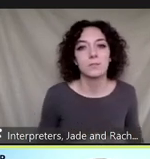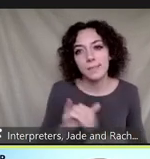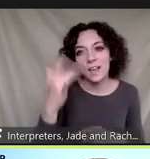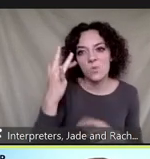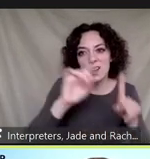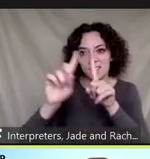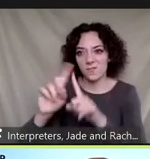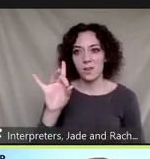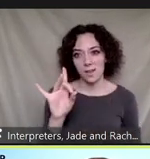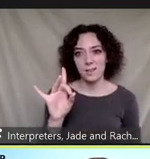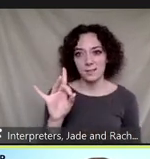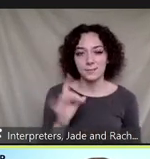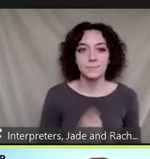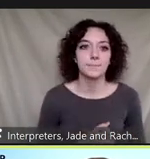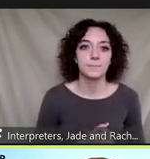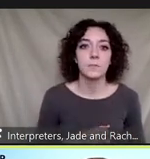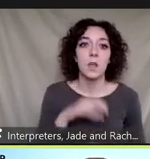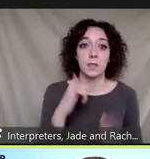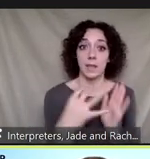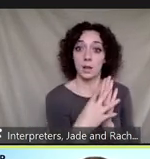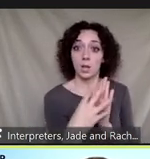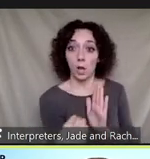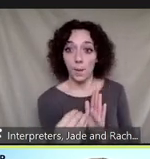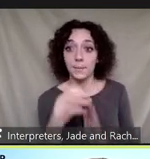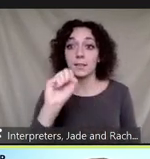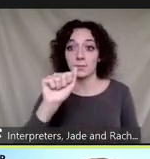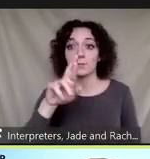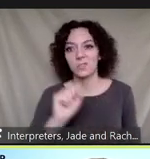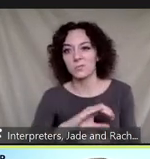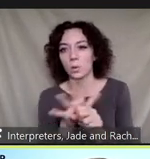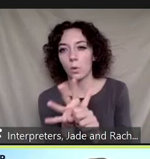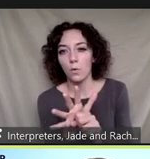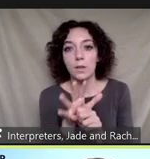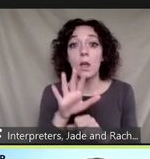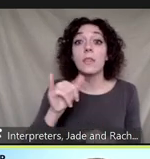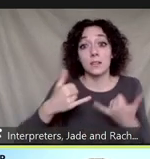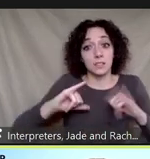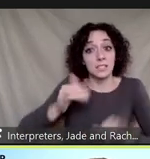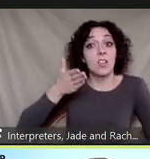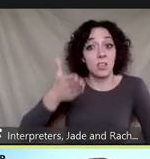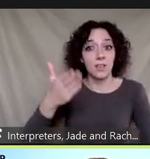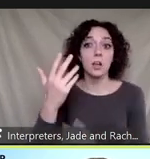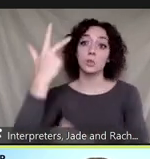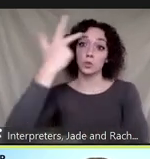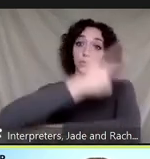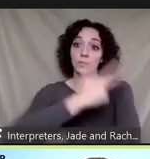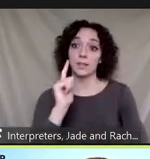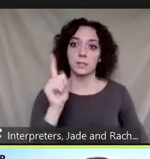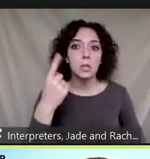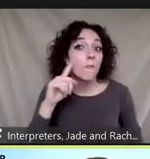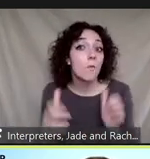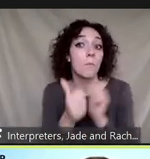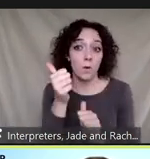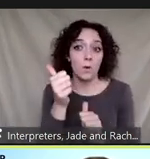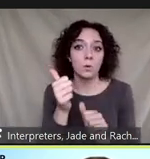the copies of stars code 2 are still present at day three for most samples however no copies are